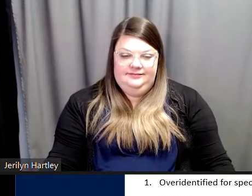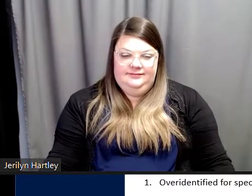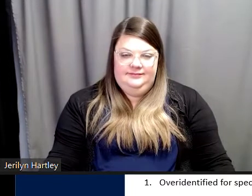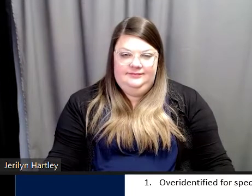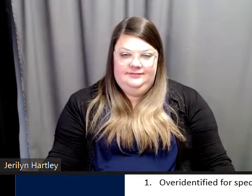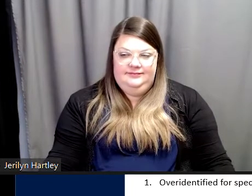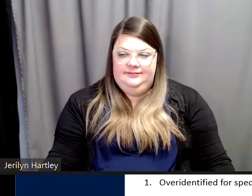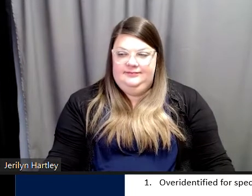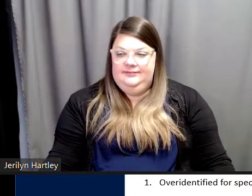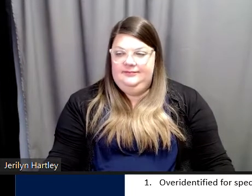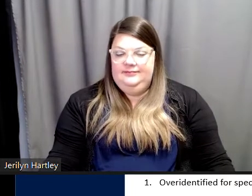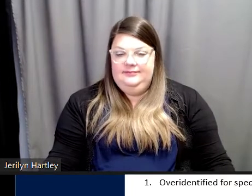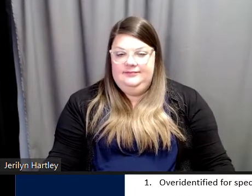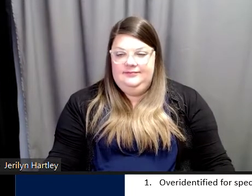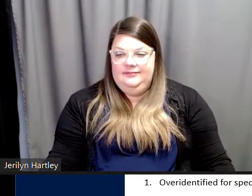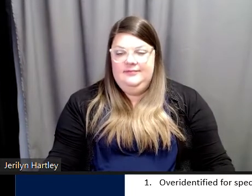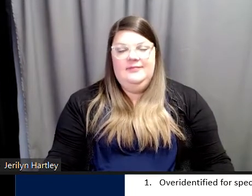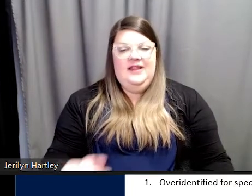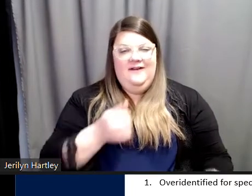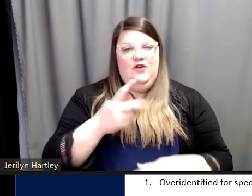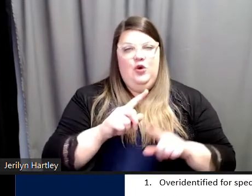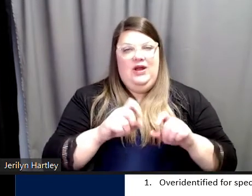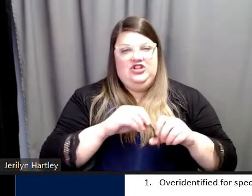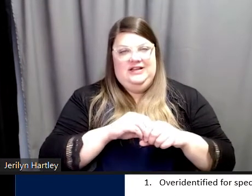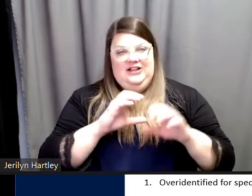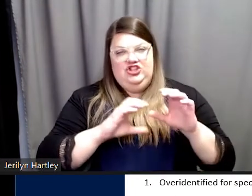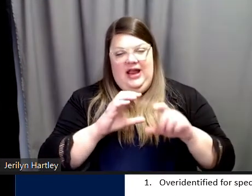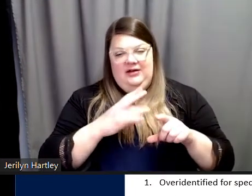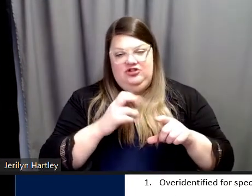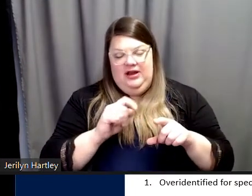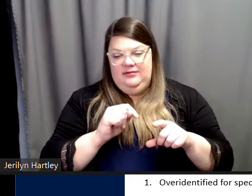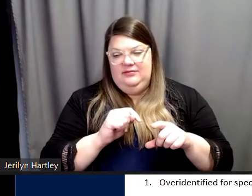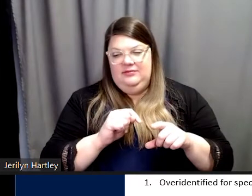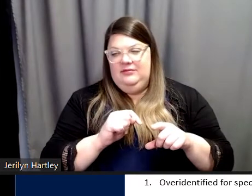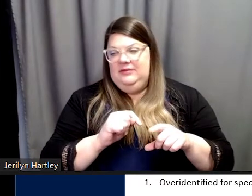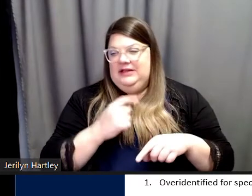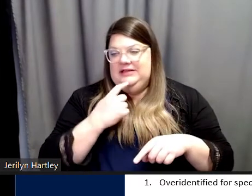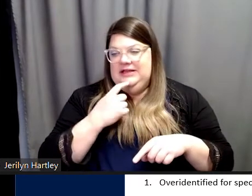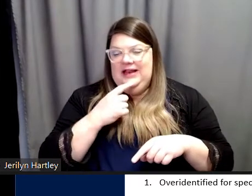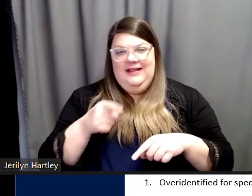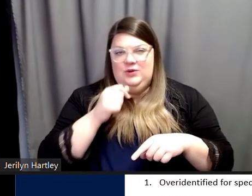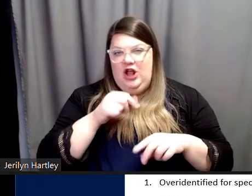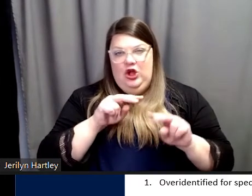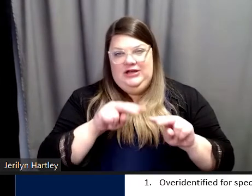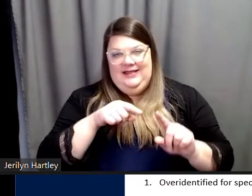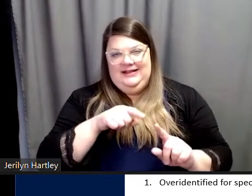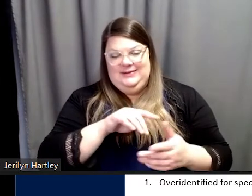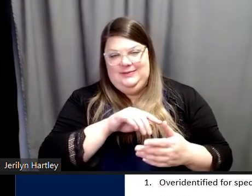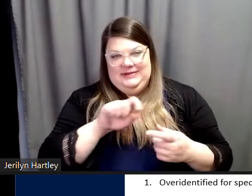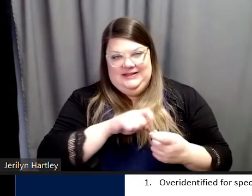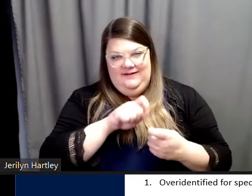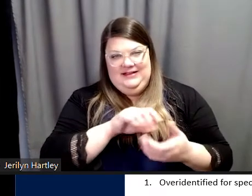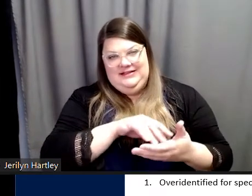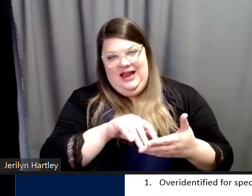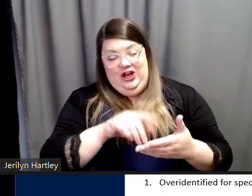A couple of questions in the chat. Although this was not looked at in this specific study, do you believe there